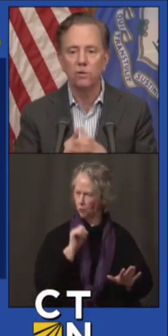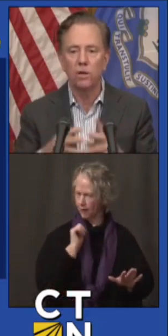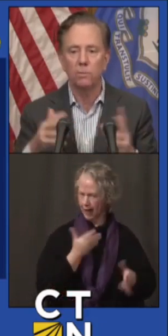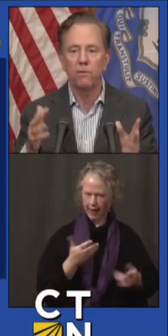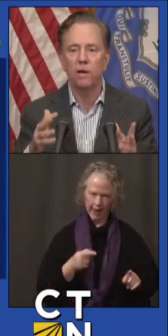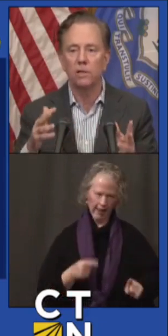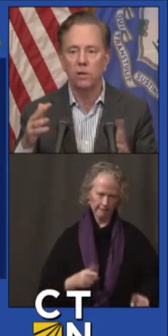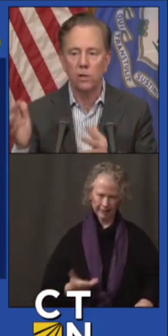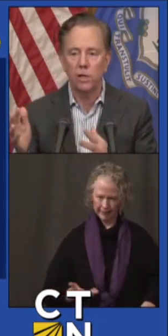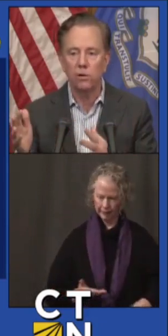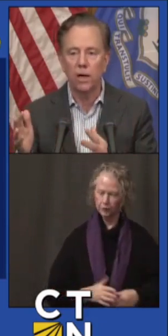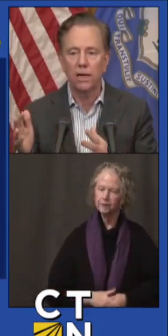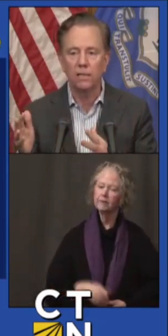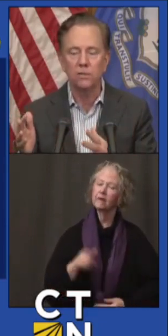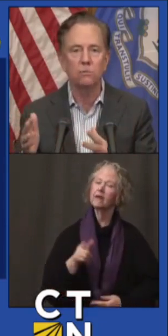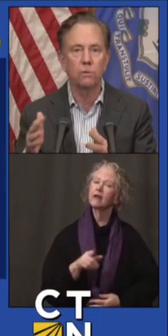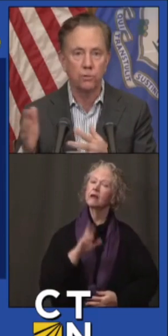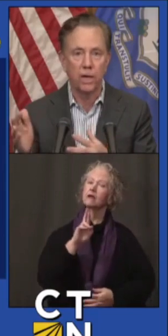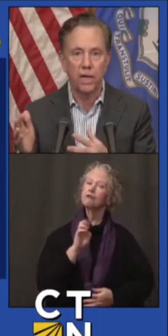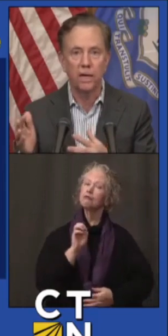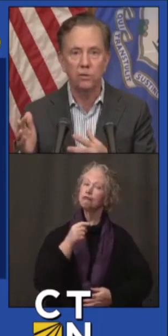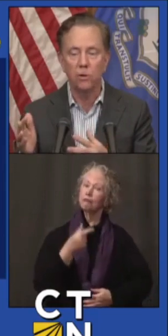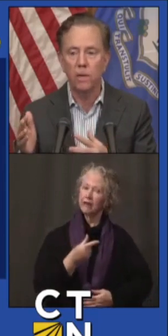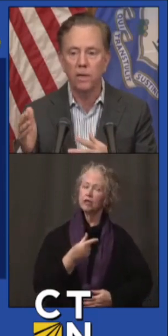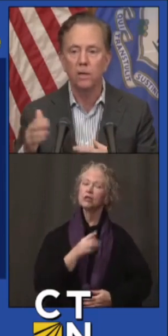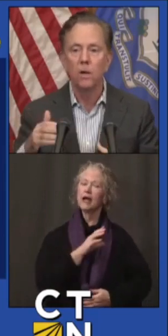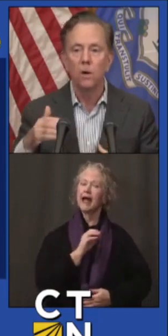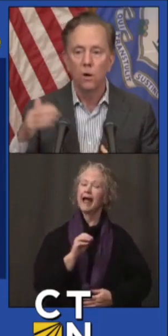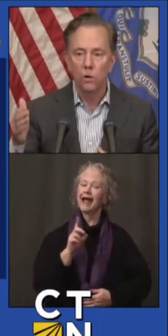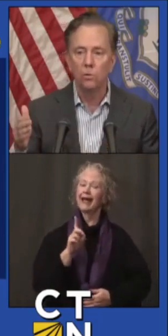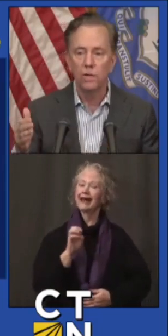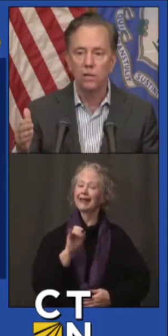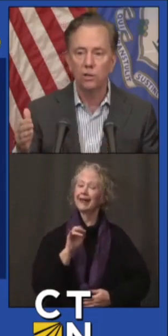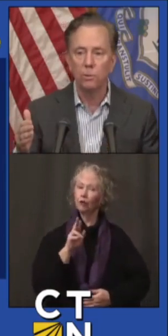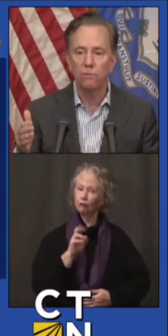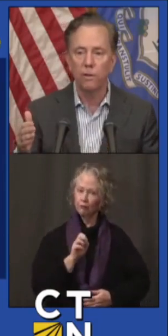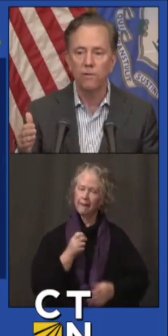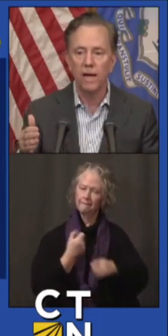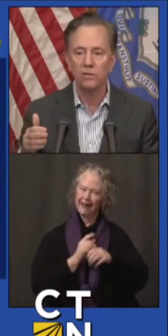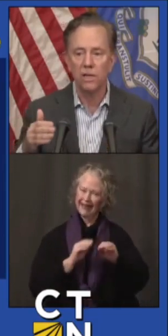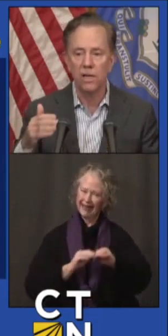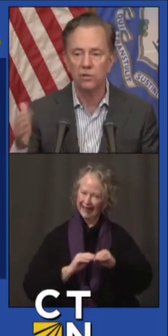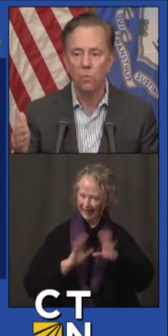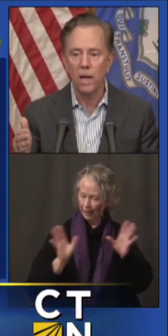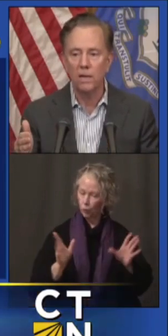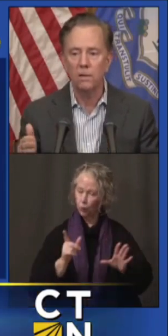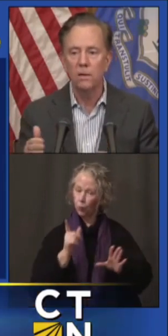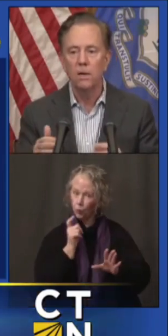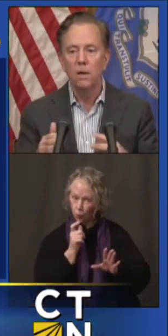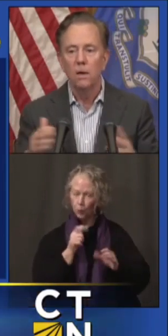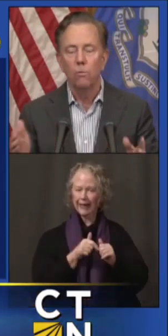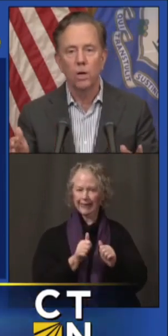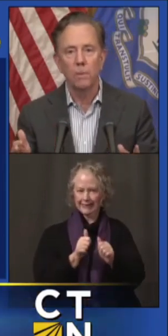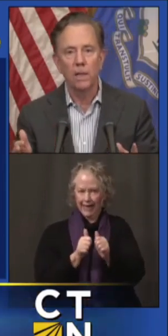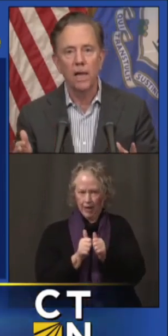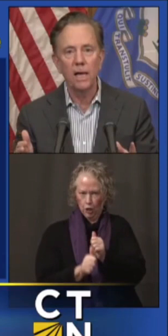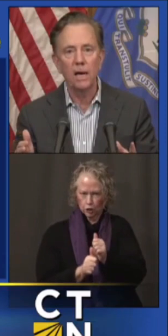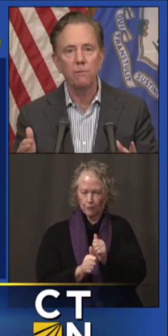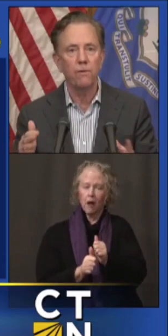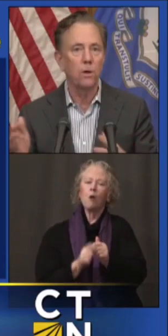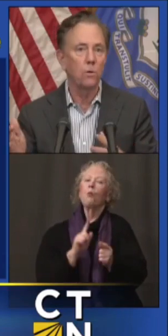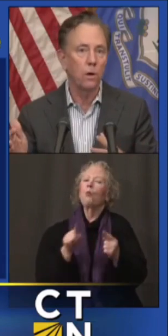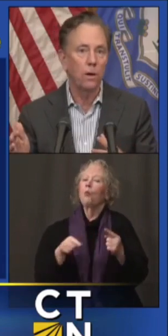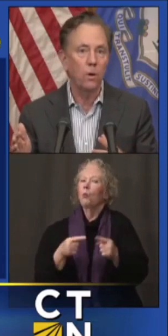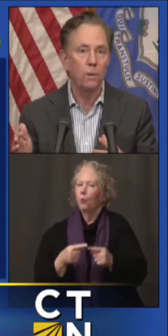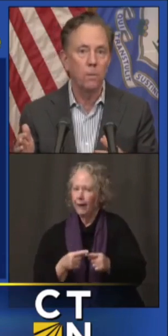Deirdre, we tried to provide clear guidance, which we're going to get into a minute, on who's eligible for the vaccines, when. We're going to be laying